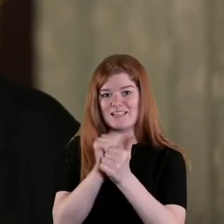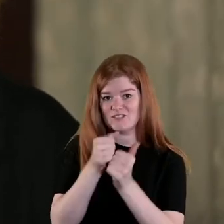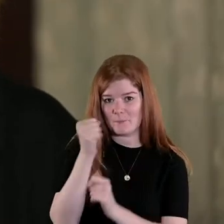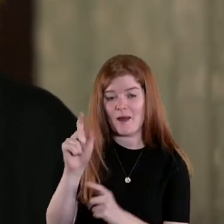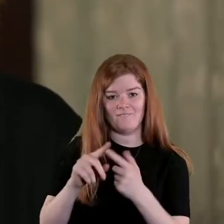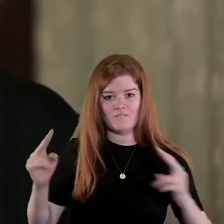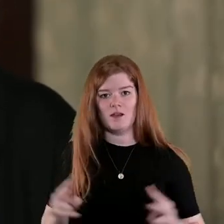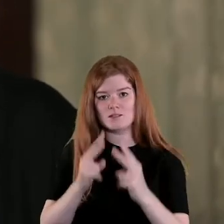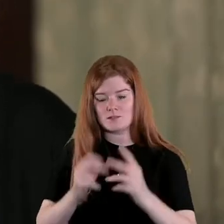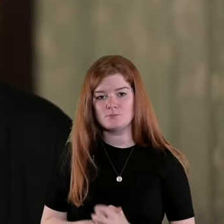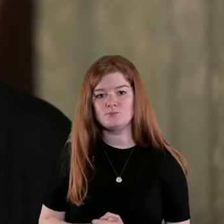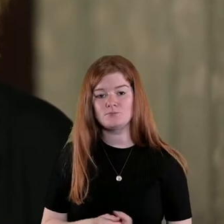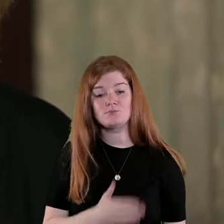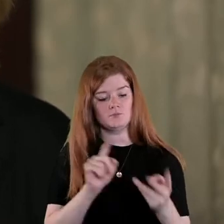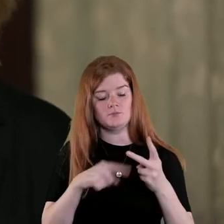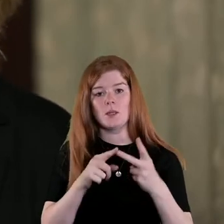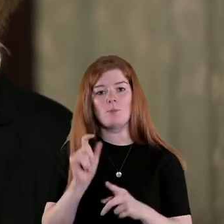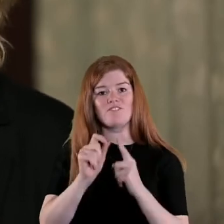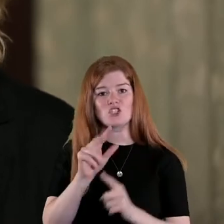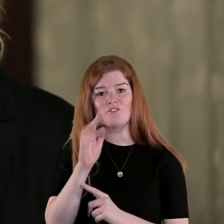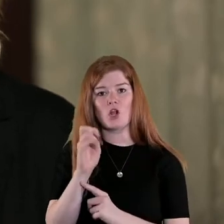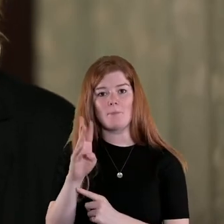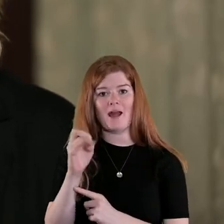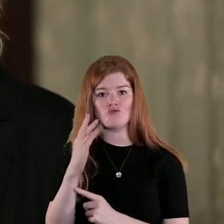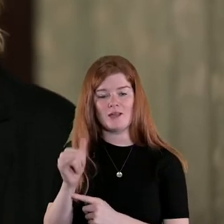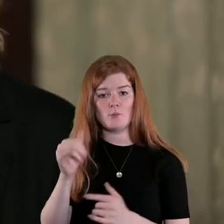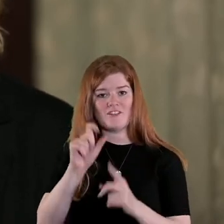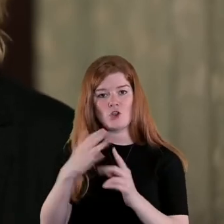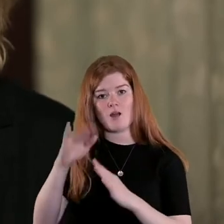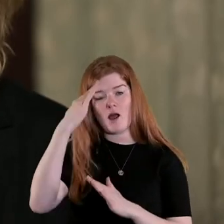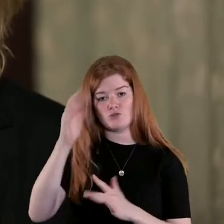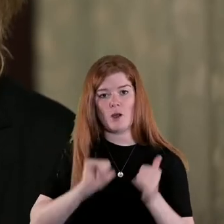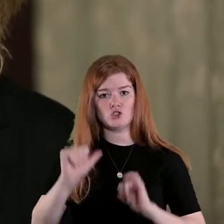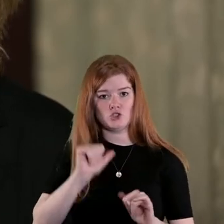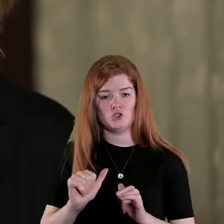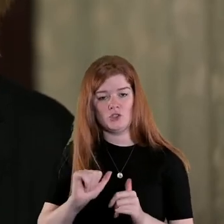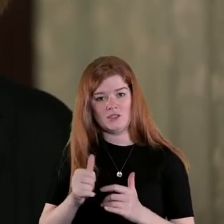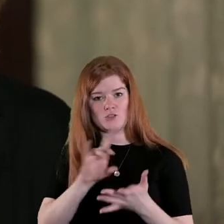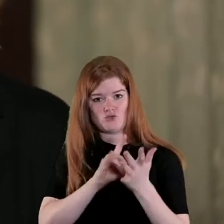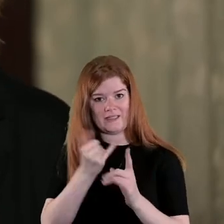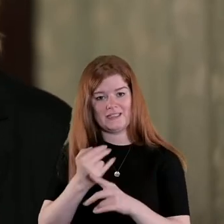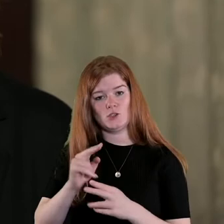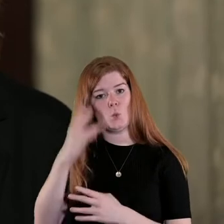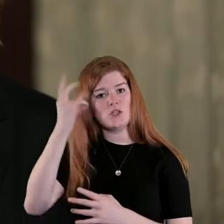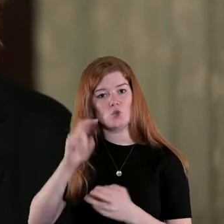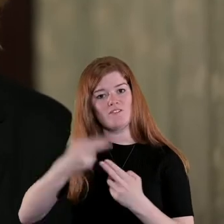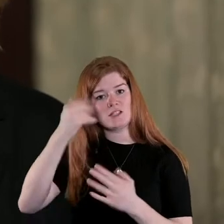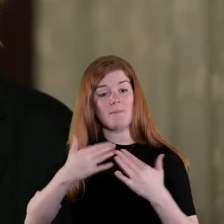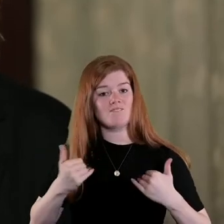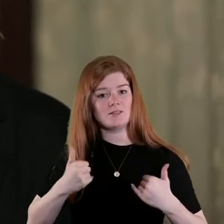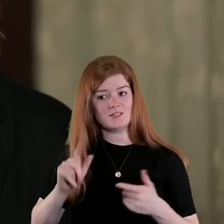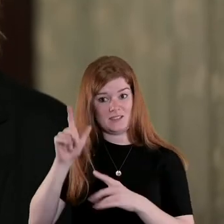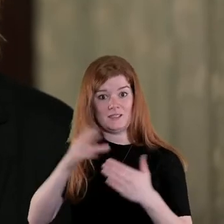Violence Professor Fergal McGarry is Professor of Modern Irish History at Queen's University Belfast and has led the major